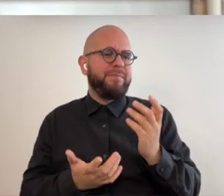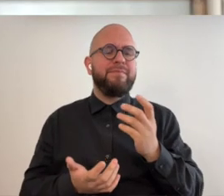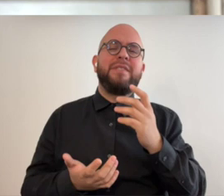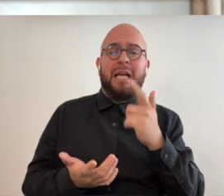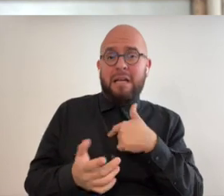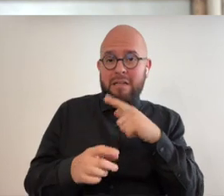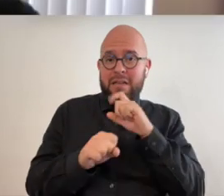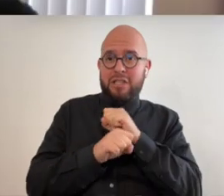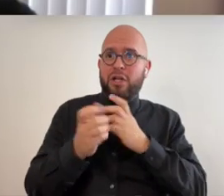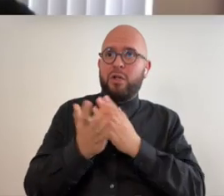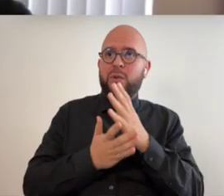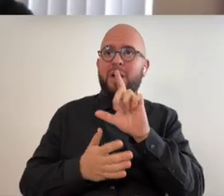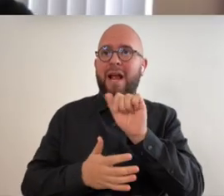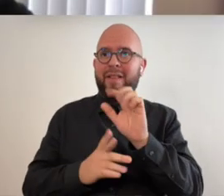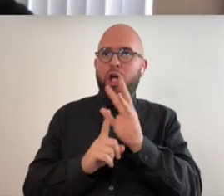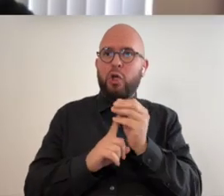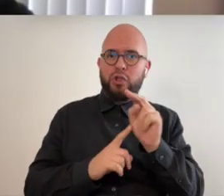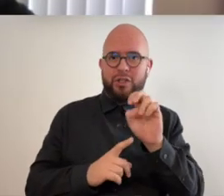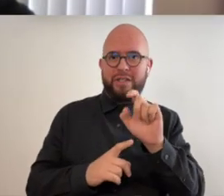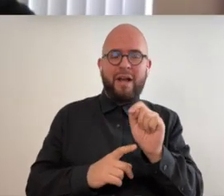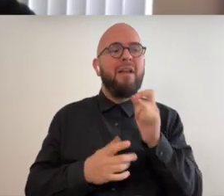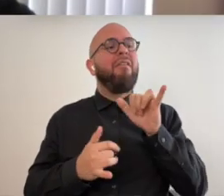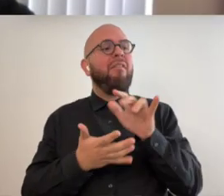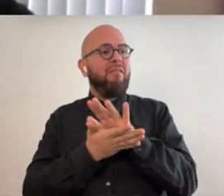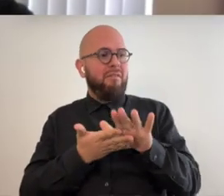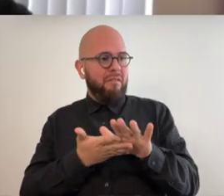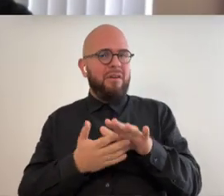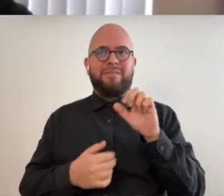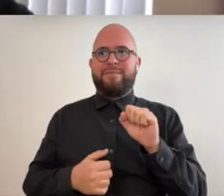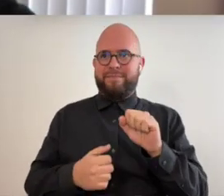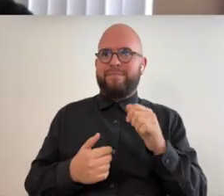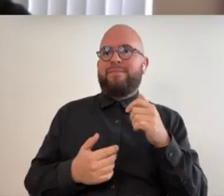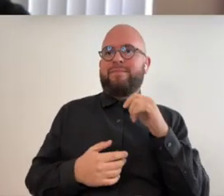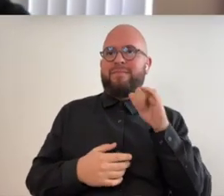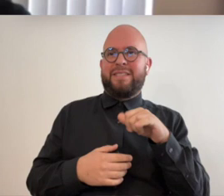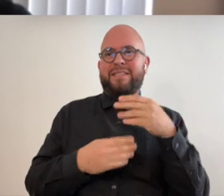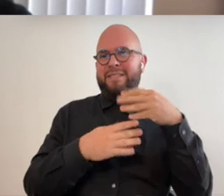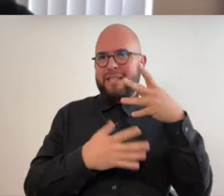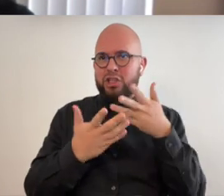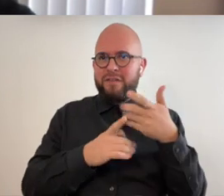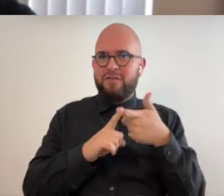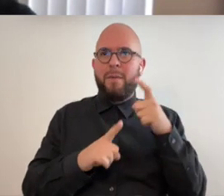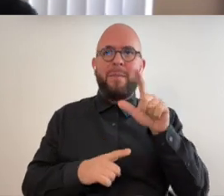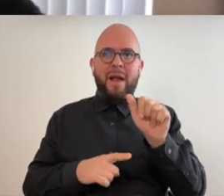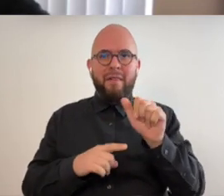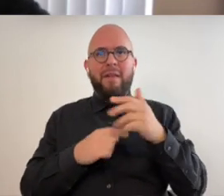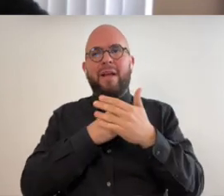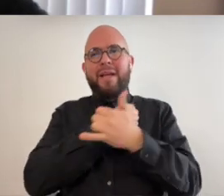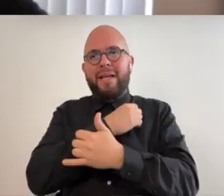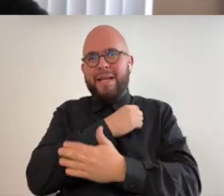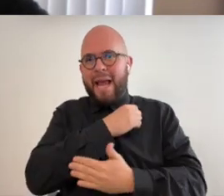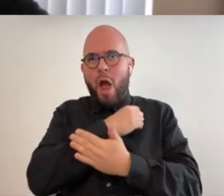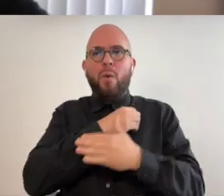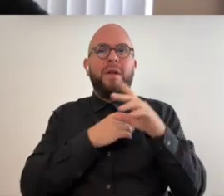i was actually through la culture net oh nice okay that's list served from the los angeles county department of arts and